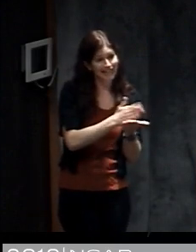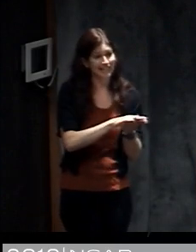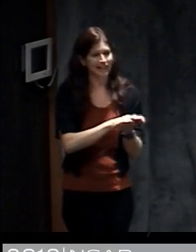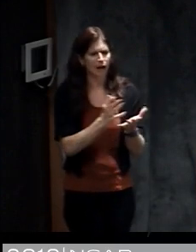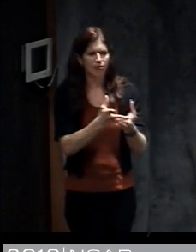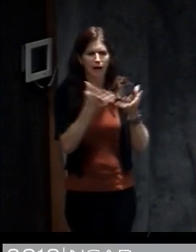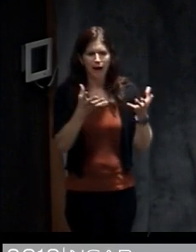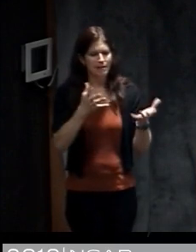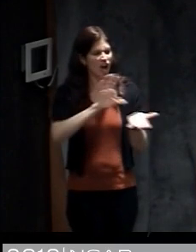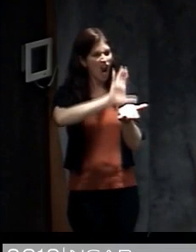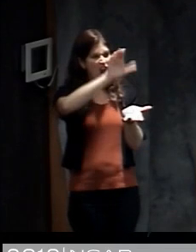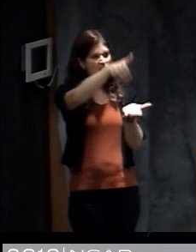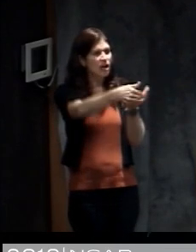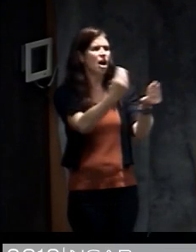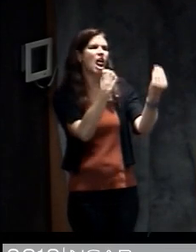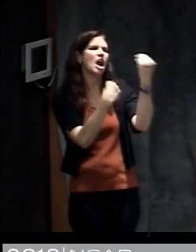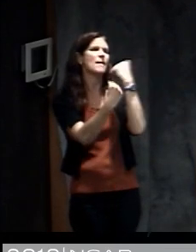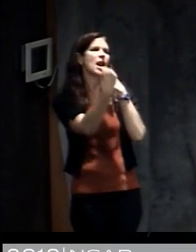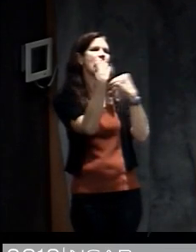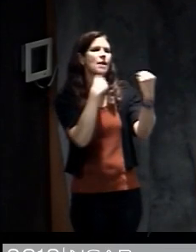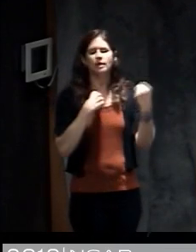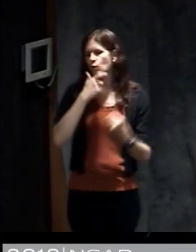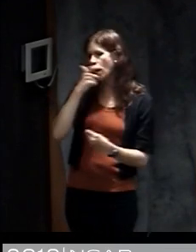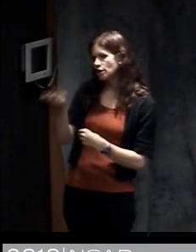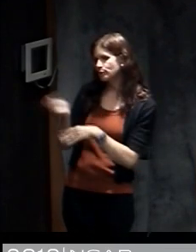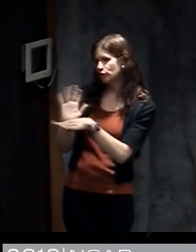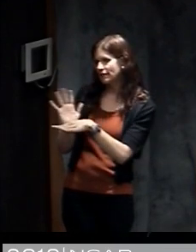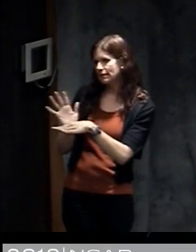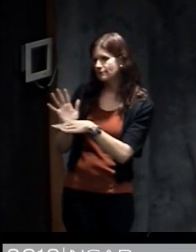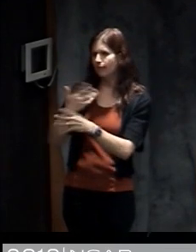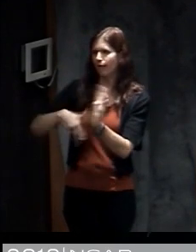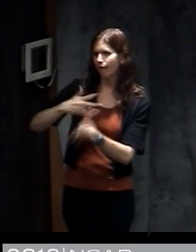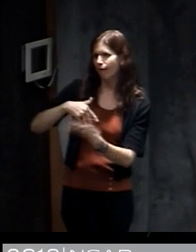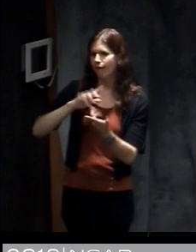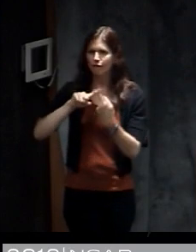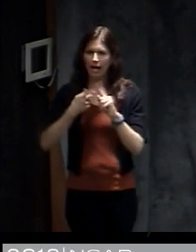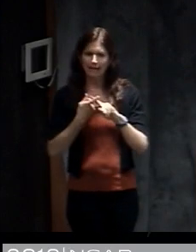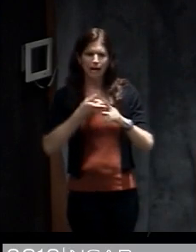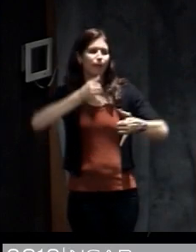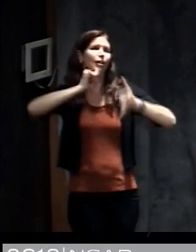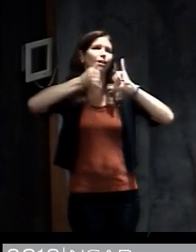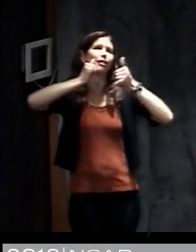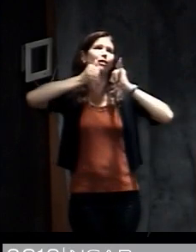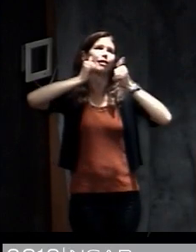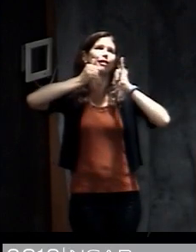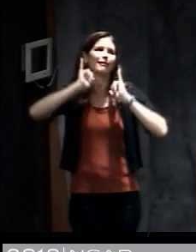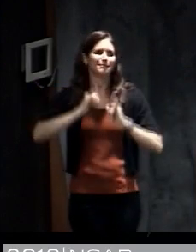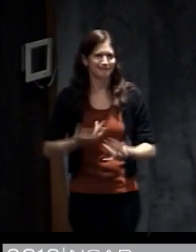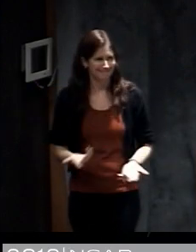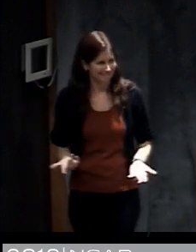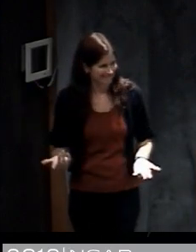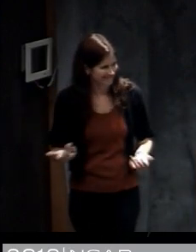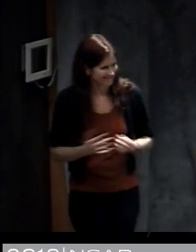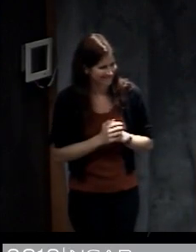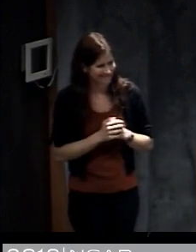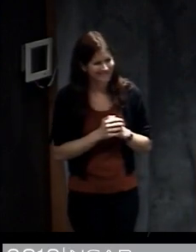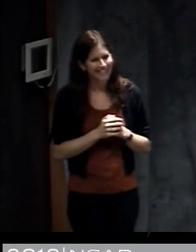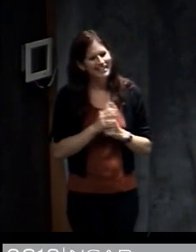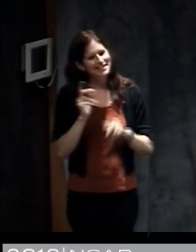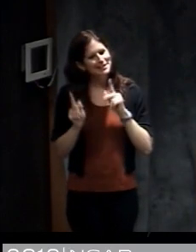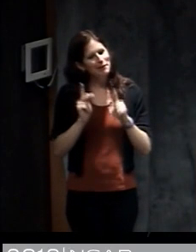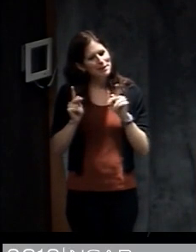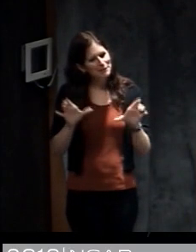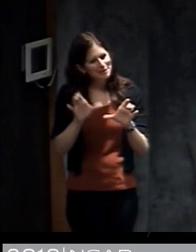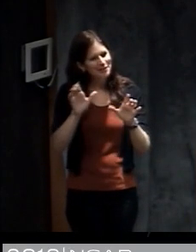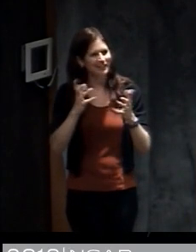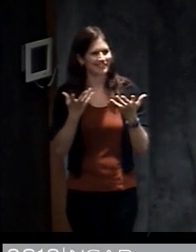cook big meals and they tell us about them. They watch movies, they hang out with their friends, they drink, all the kinds of things. And so people are doing these